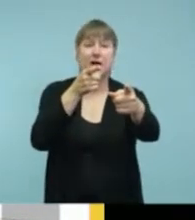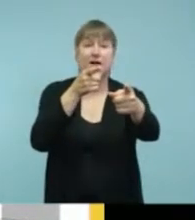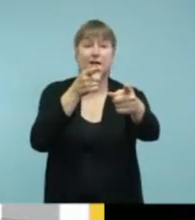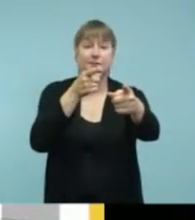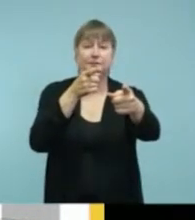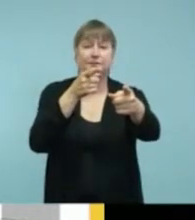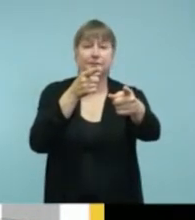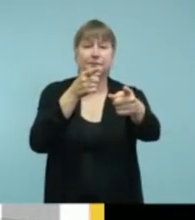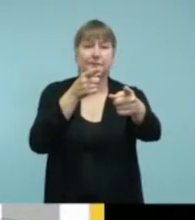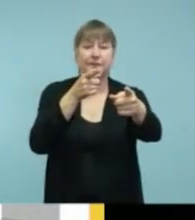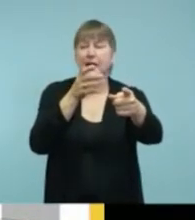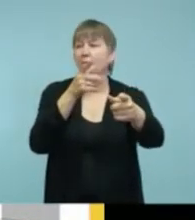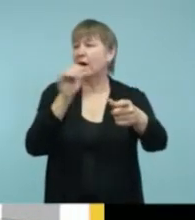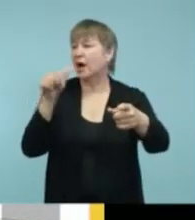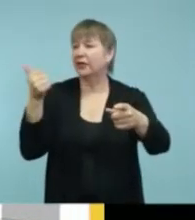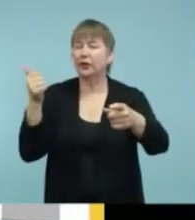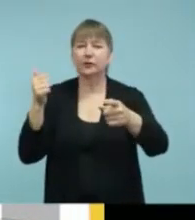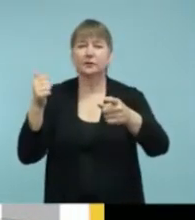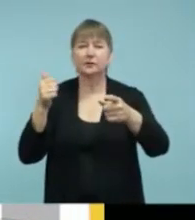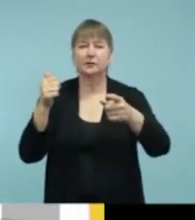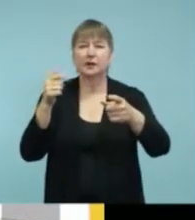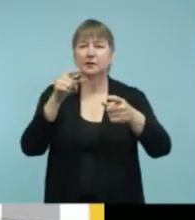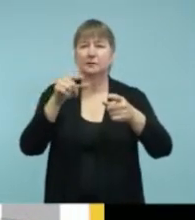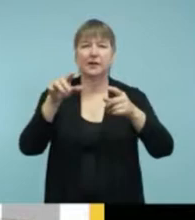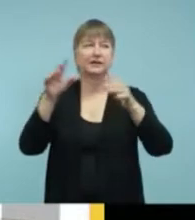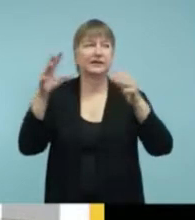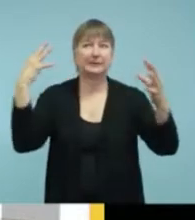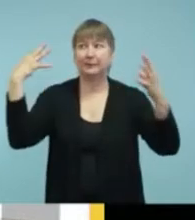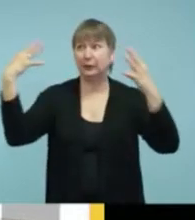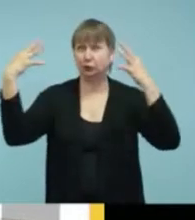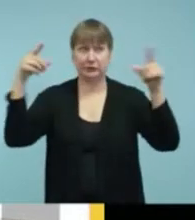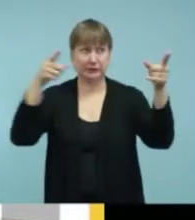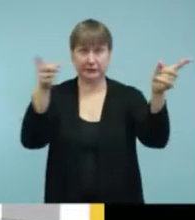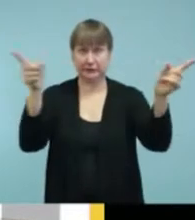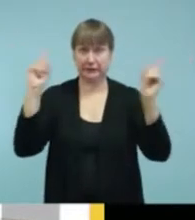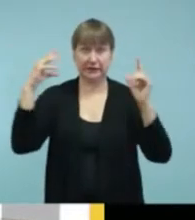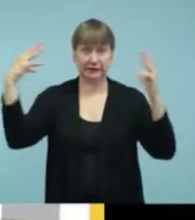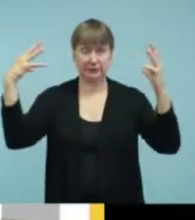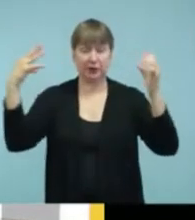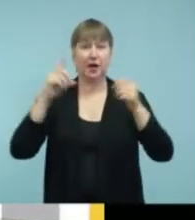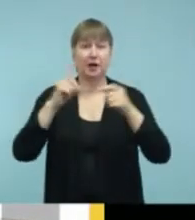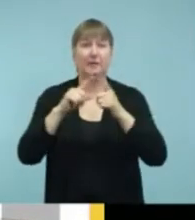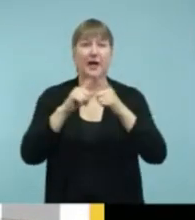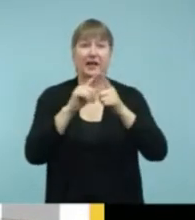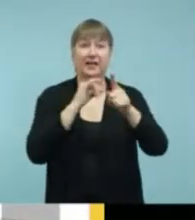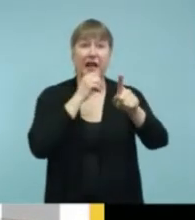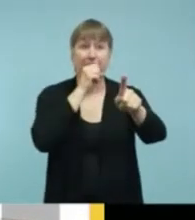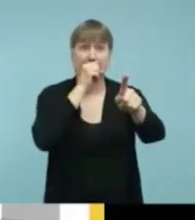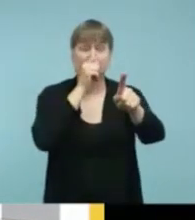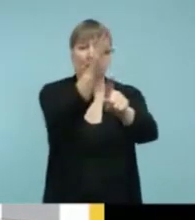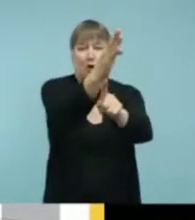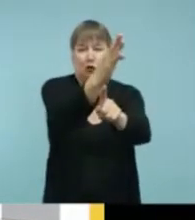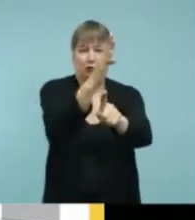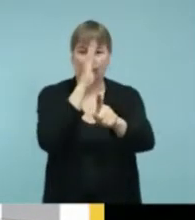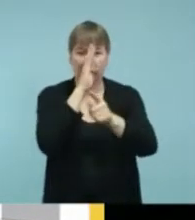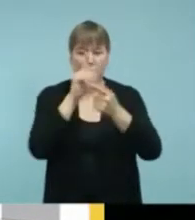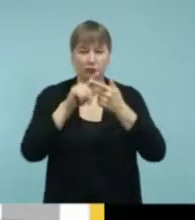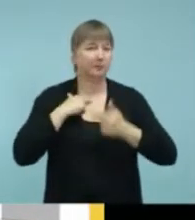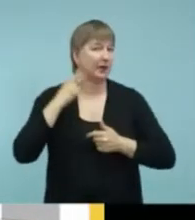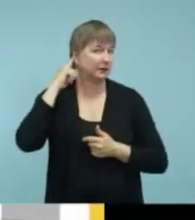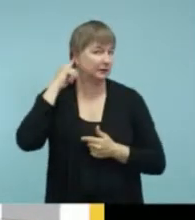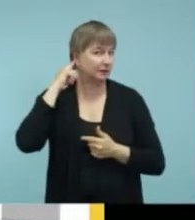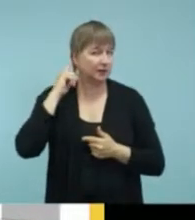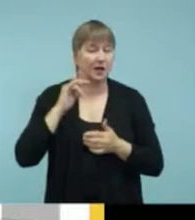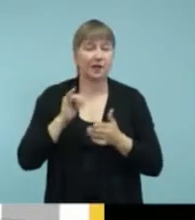a room or sound field speakers, I should be able to hear them directly into my amplification. So, that's the beauty of